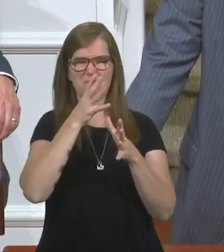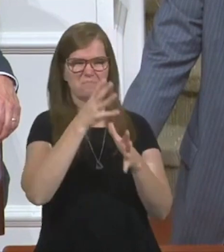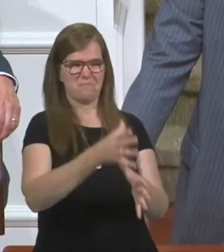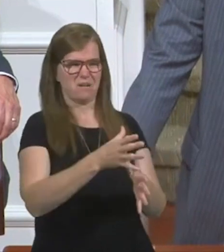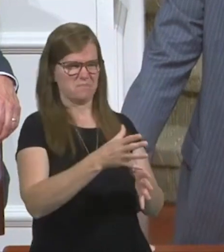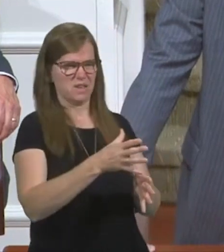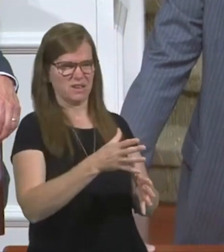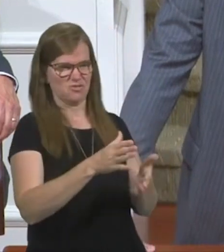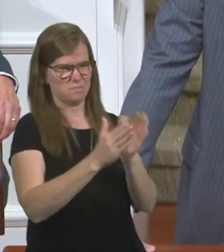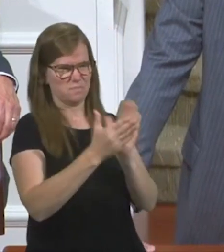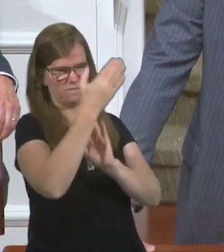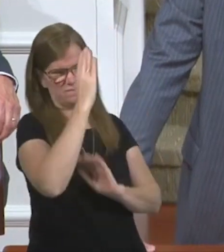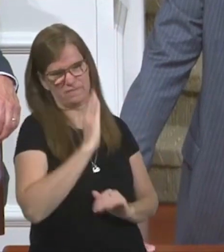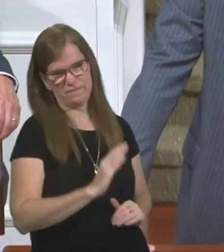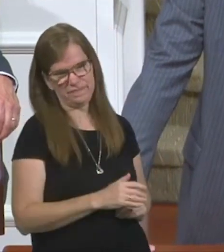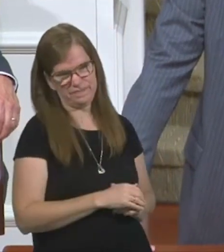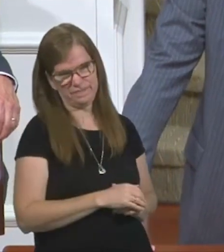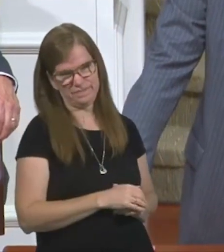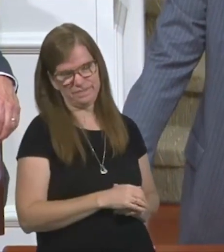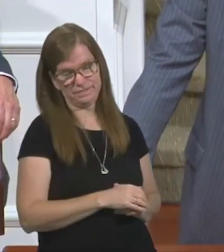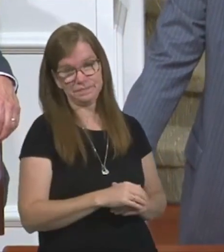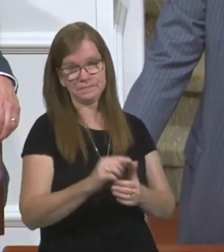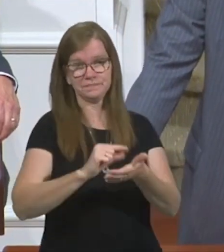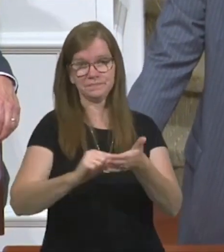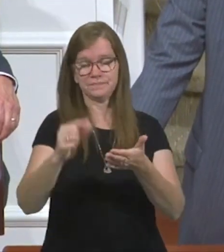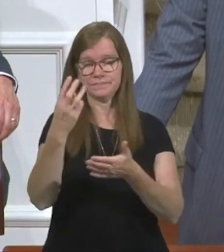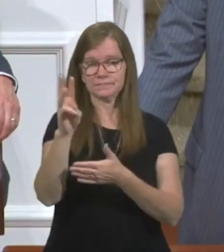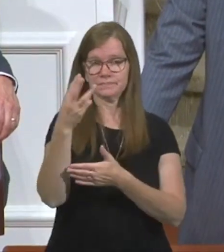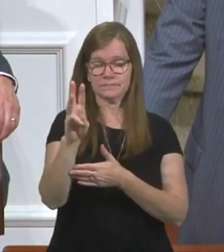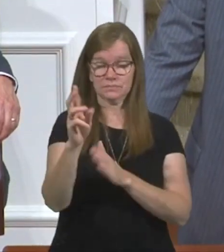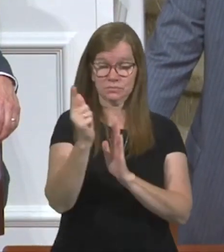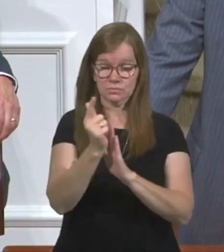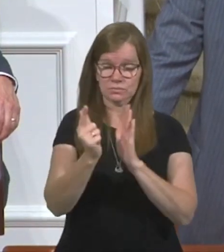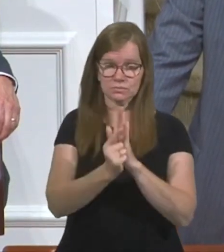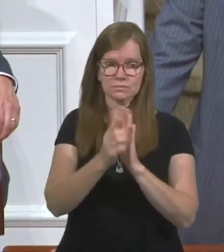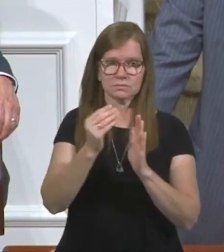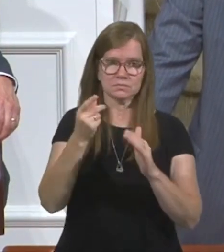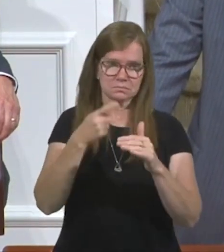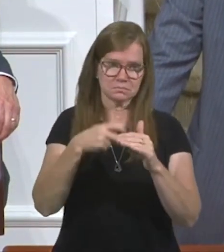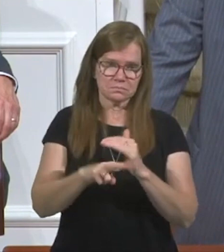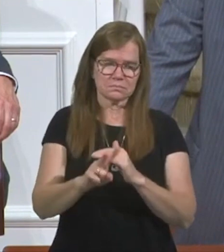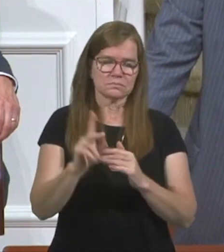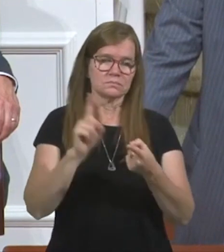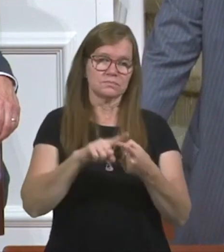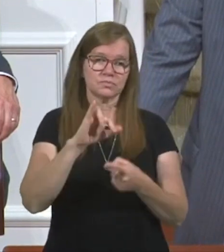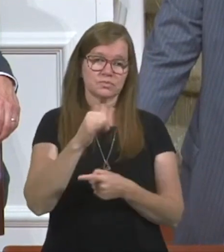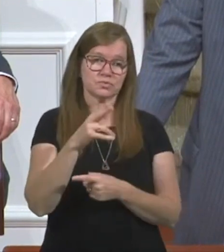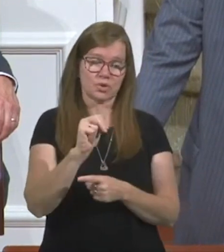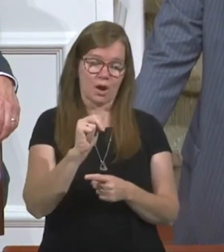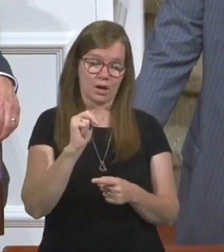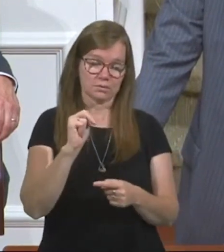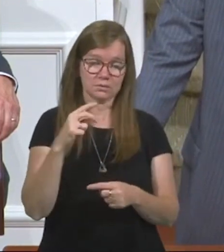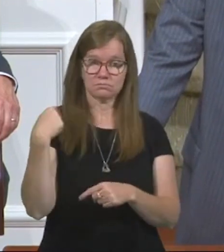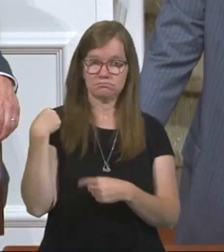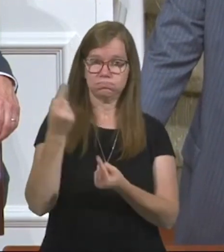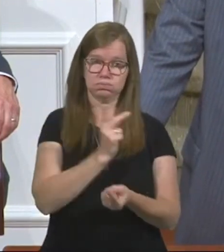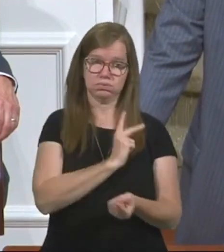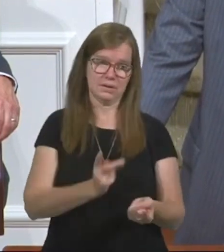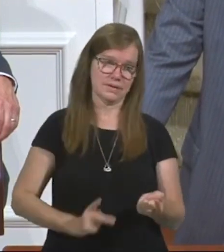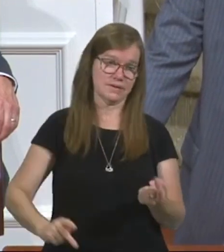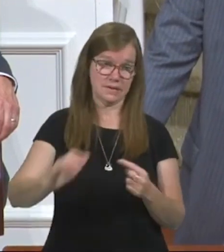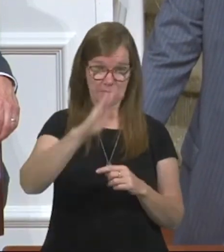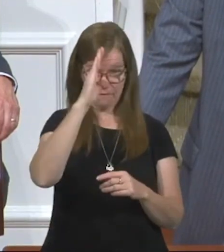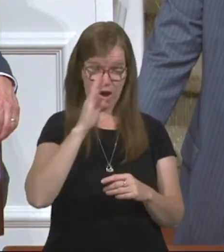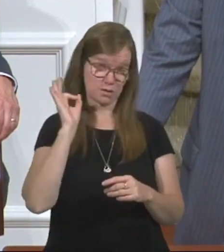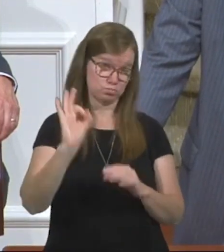God. And then verse 16, says, the law and the prophets were until John. Since that time, the kingdom of God is